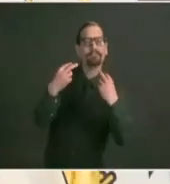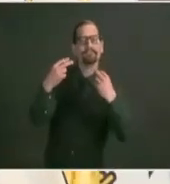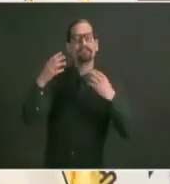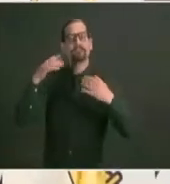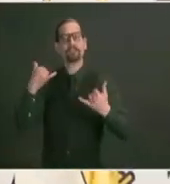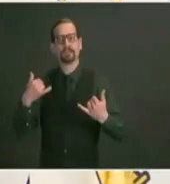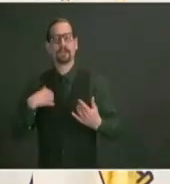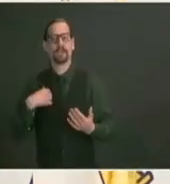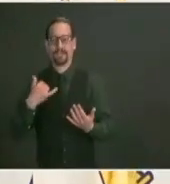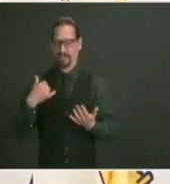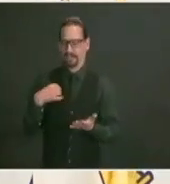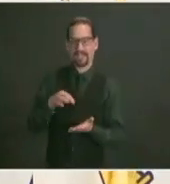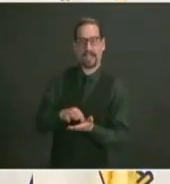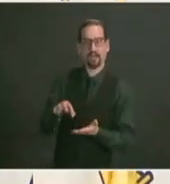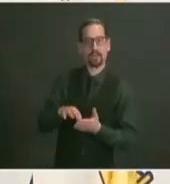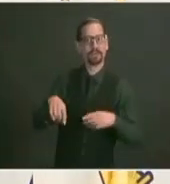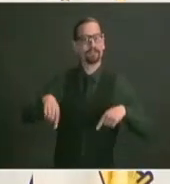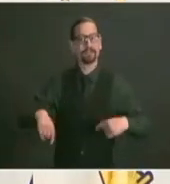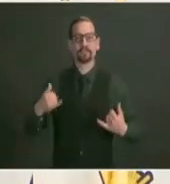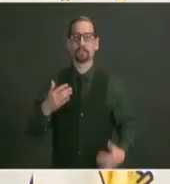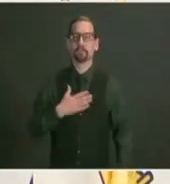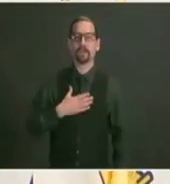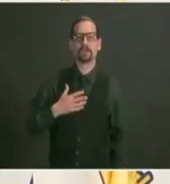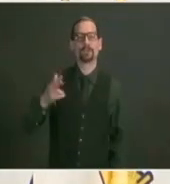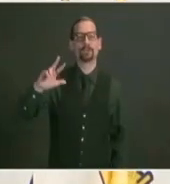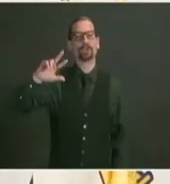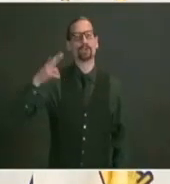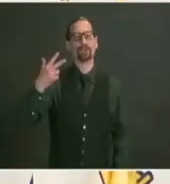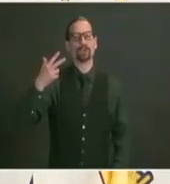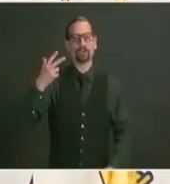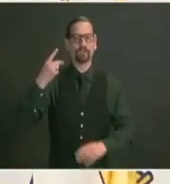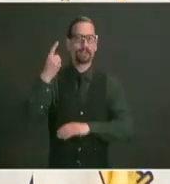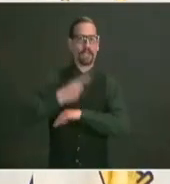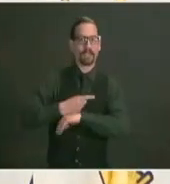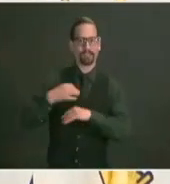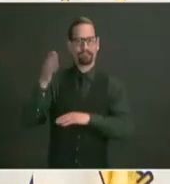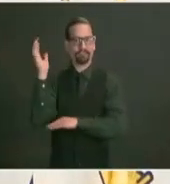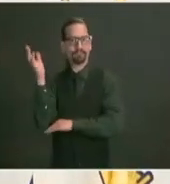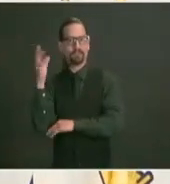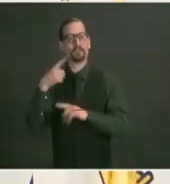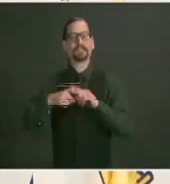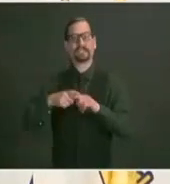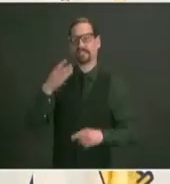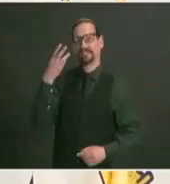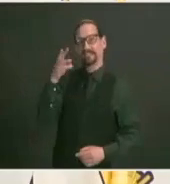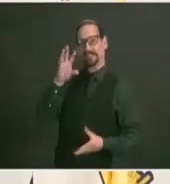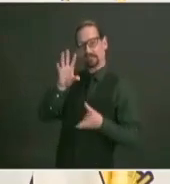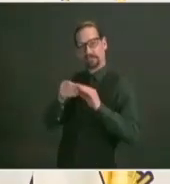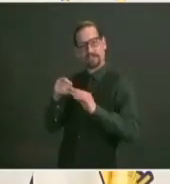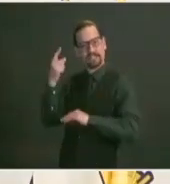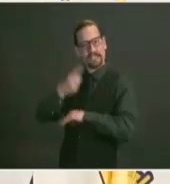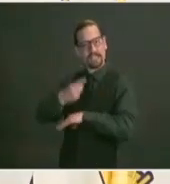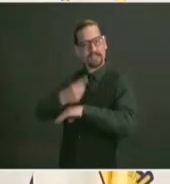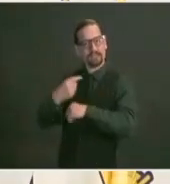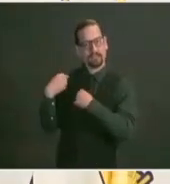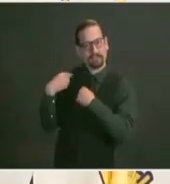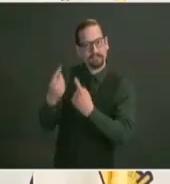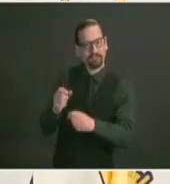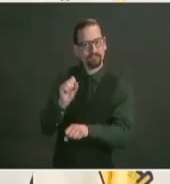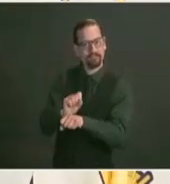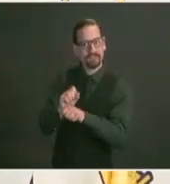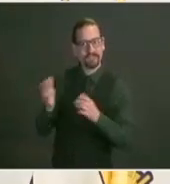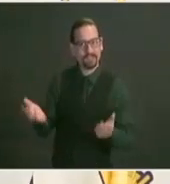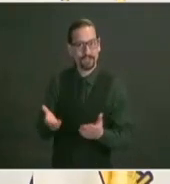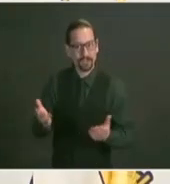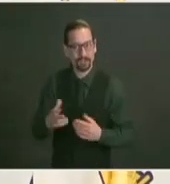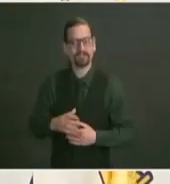hundred days so this is day 16 being governor and this is the third covid briefing as governor so i want to thank everybody for tuning